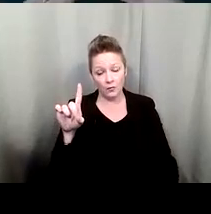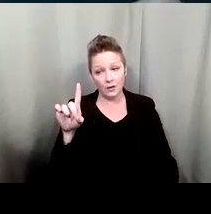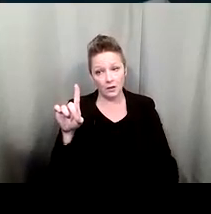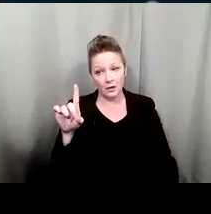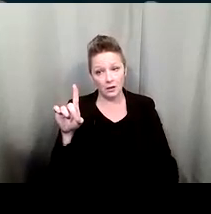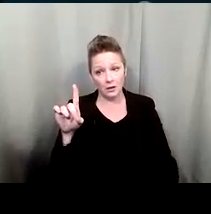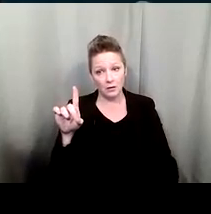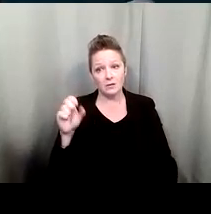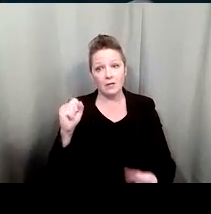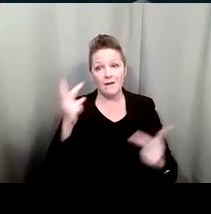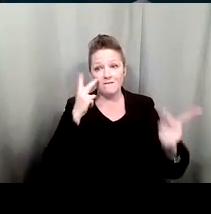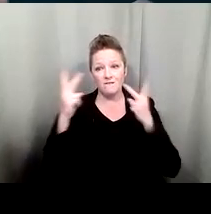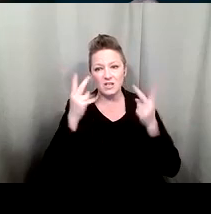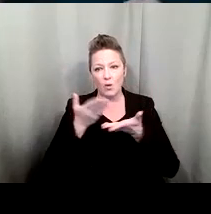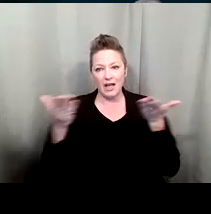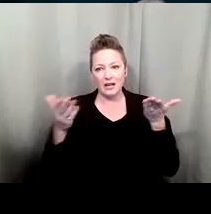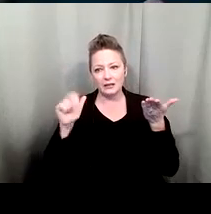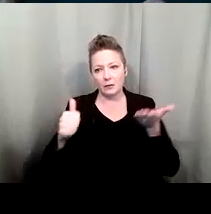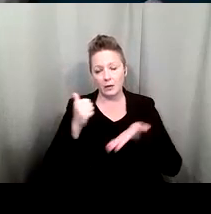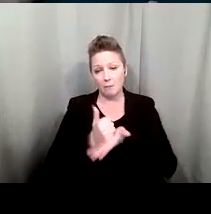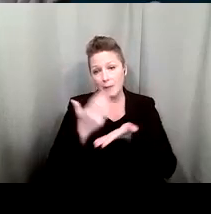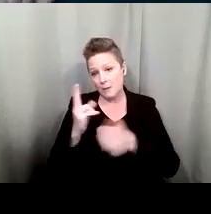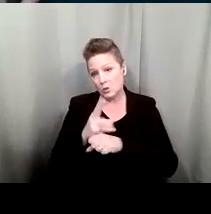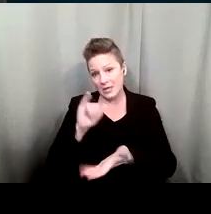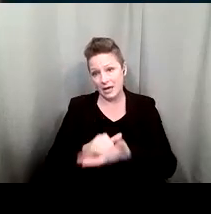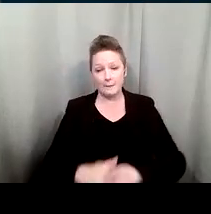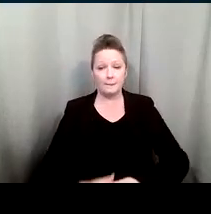visual aids that are available so you might want to use that.